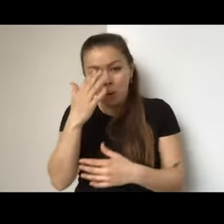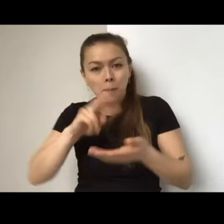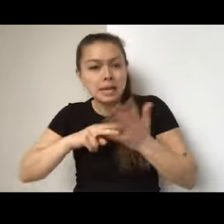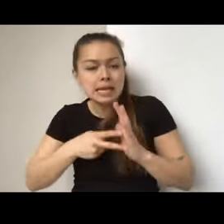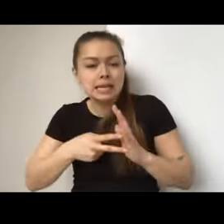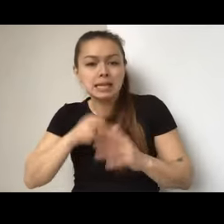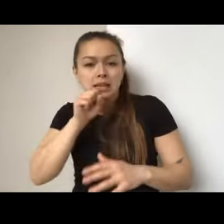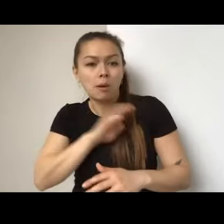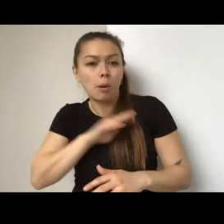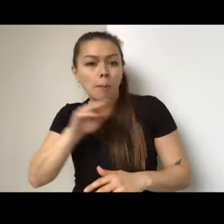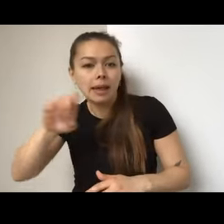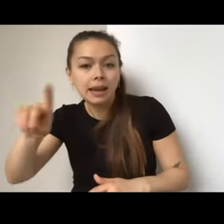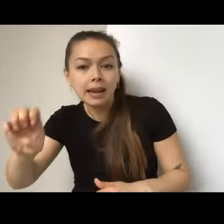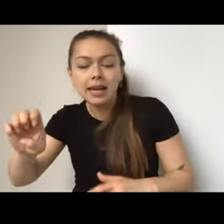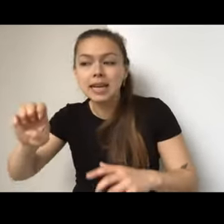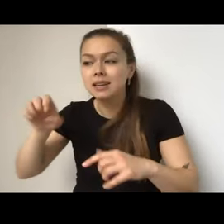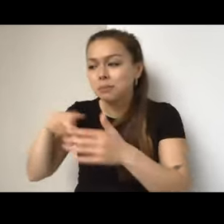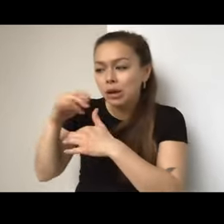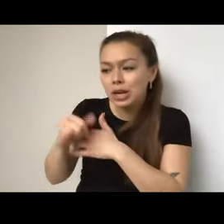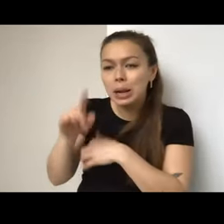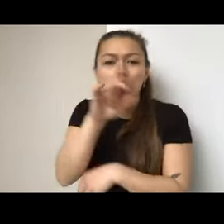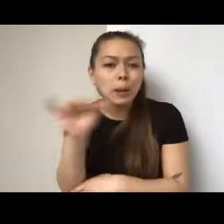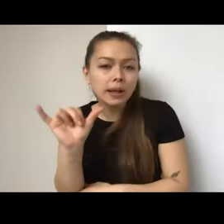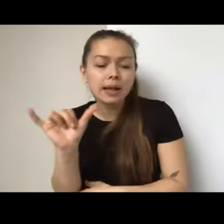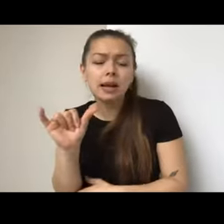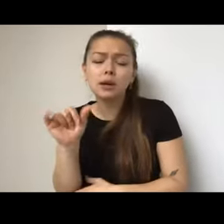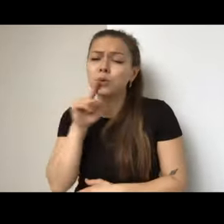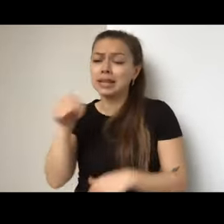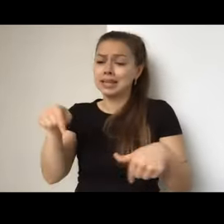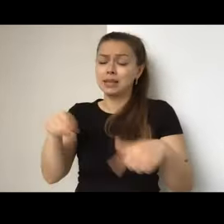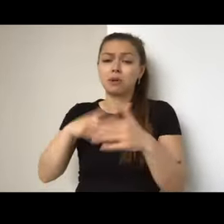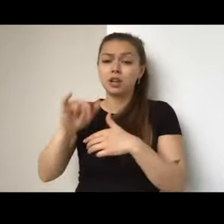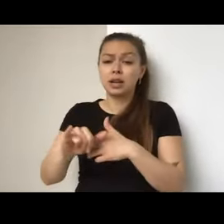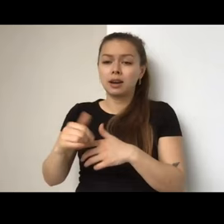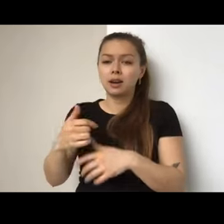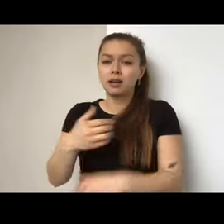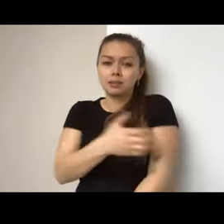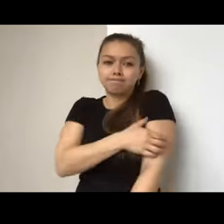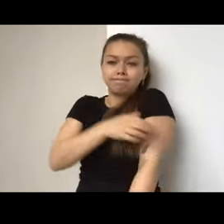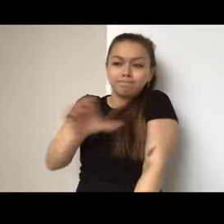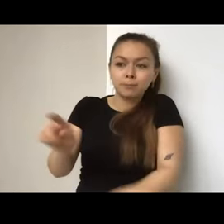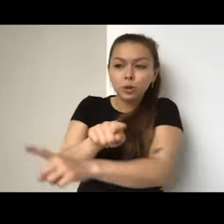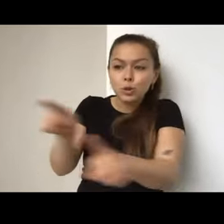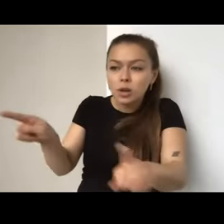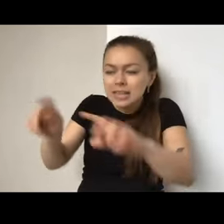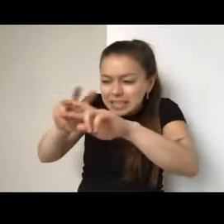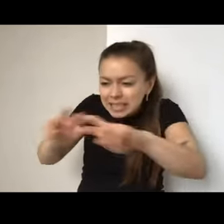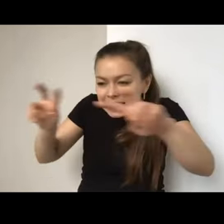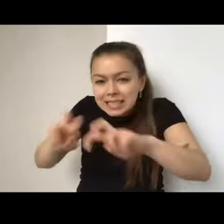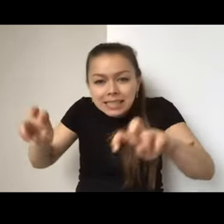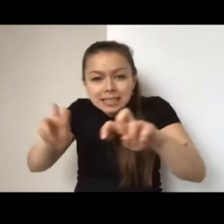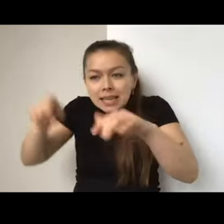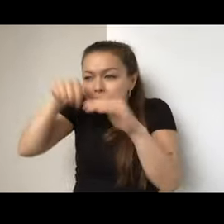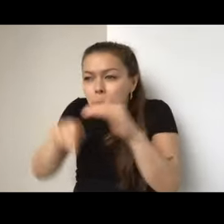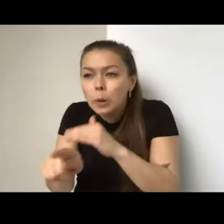of those projects that really allows you to explore those possibilities of something that you probably wanted to tackle for some time. Uh, but you know, you just,